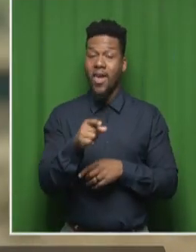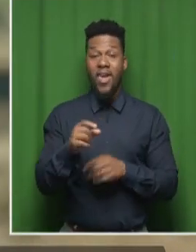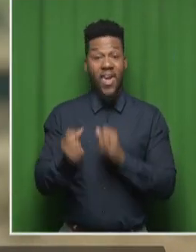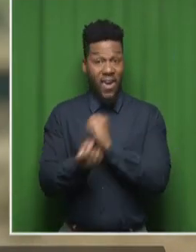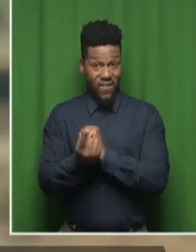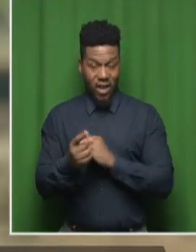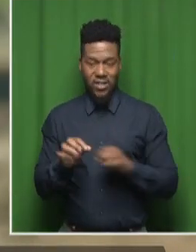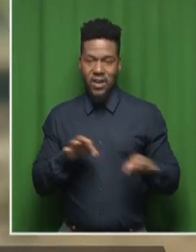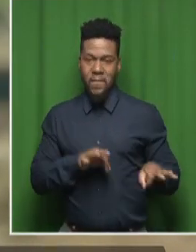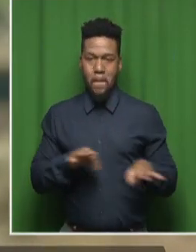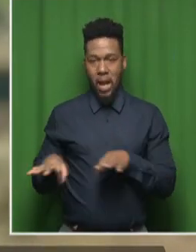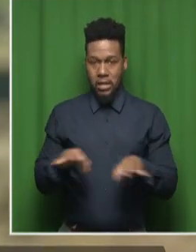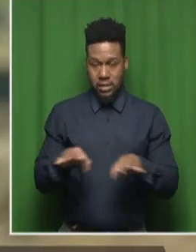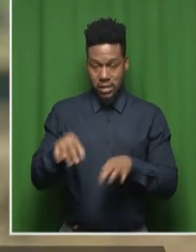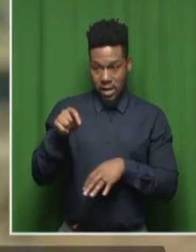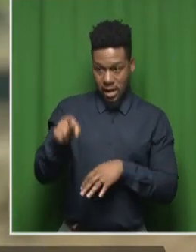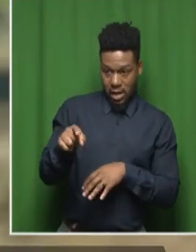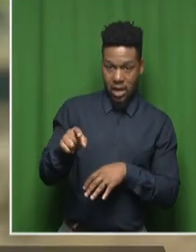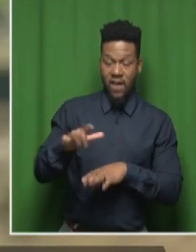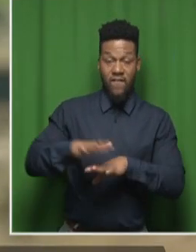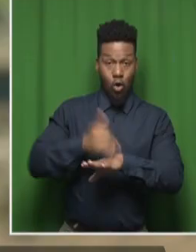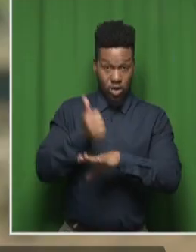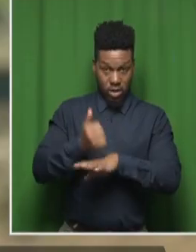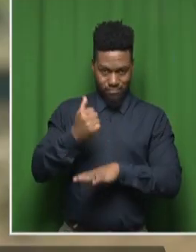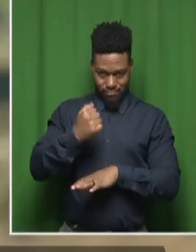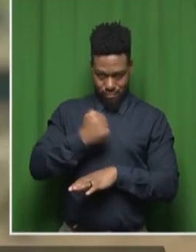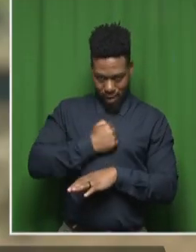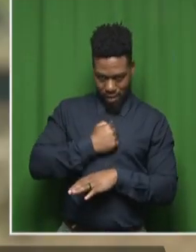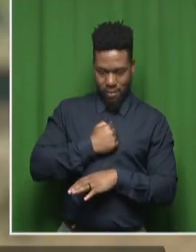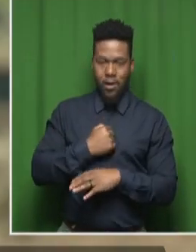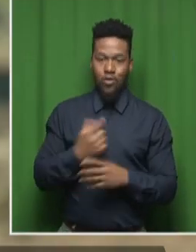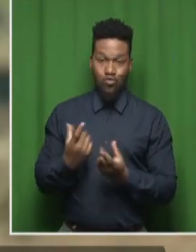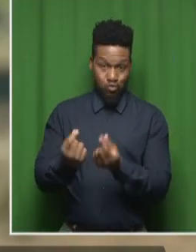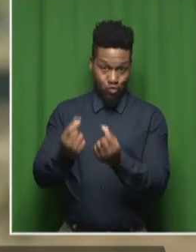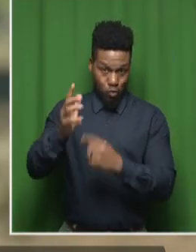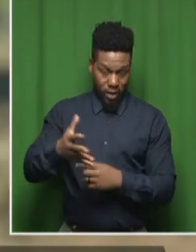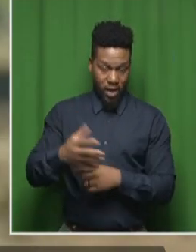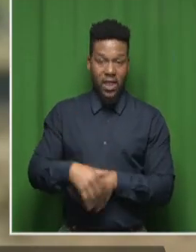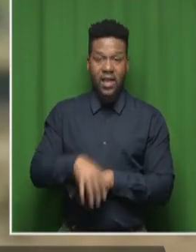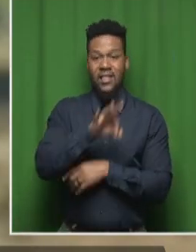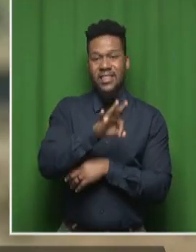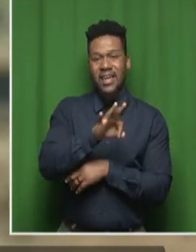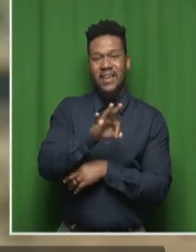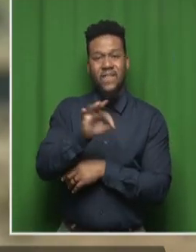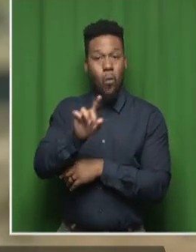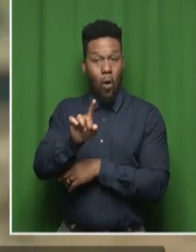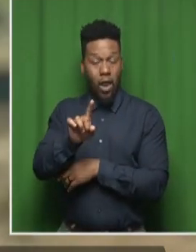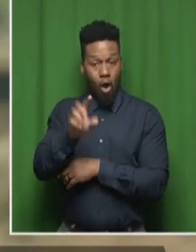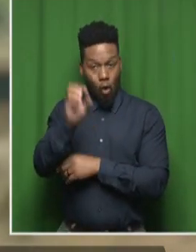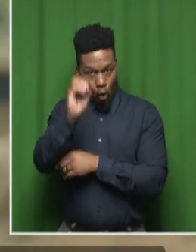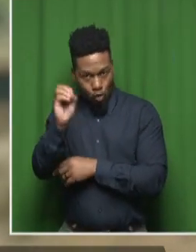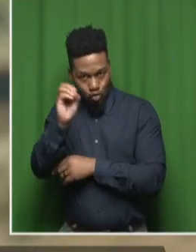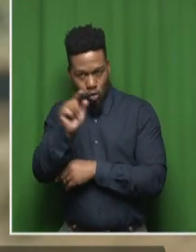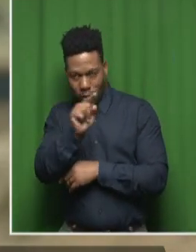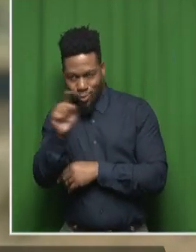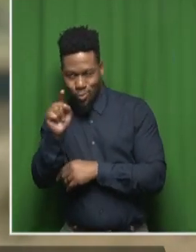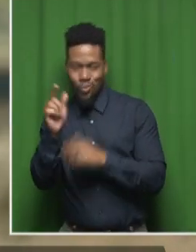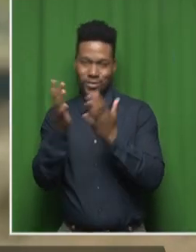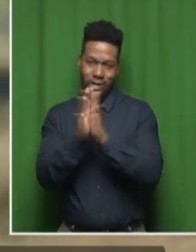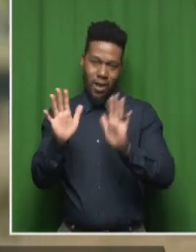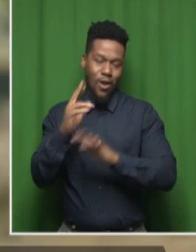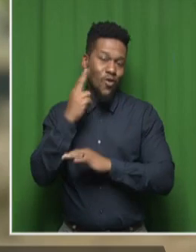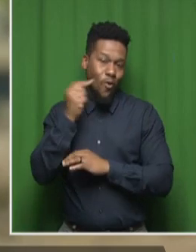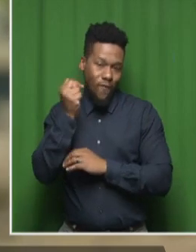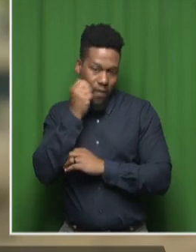we're hosting as a foundation, we'll be hosting it from the 31st of October to the 10th of November for the very first time in South